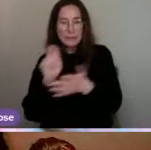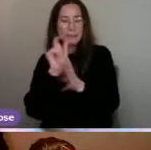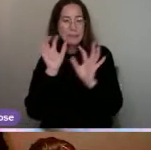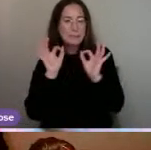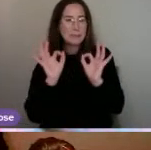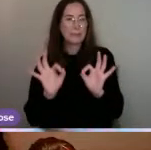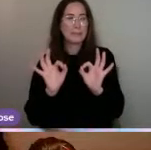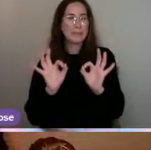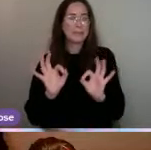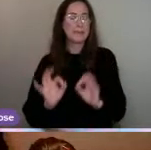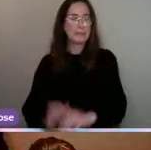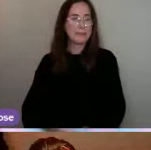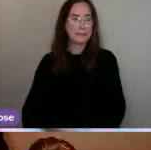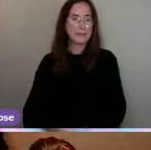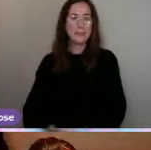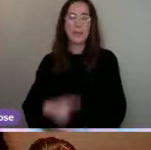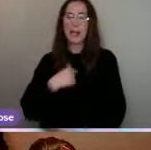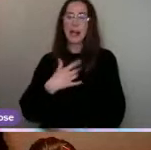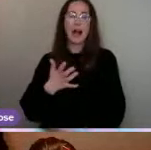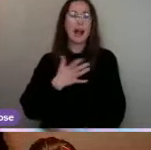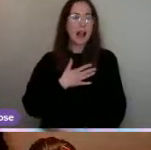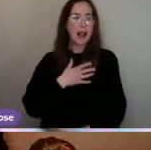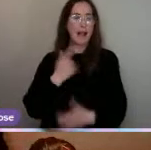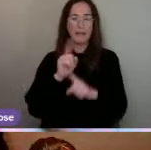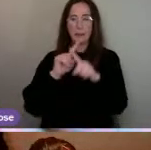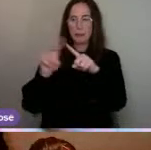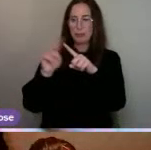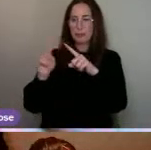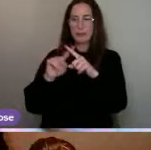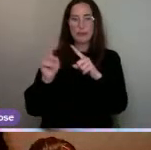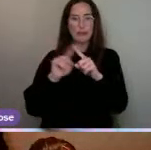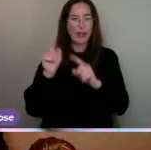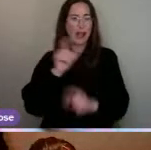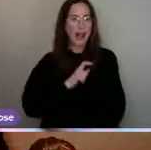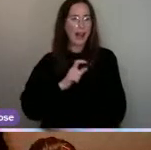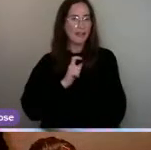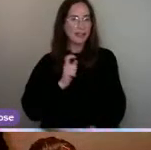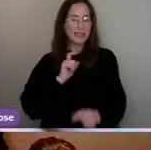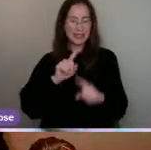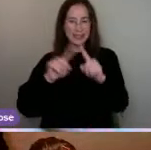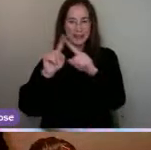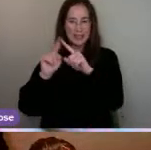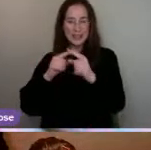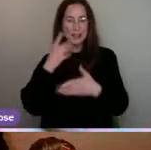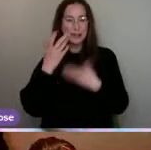And I love the fact that there's so many different characters. There's quite a few different stories going on there, aren't there?